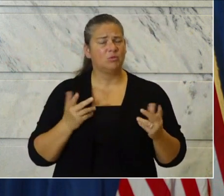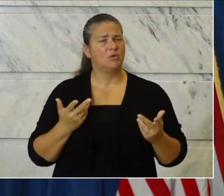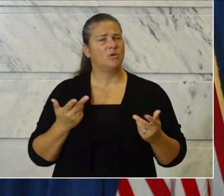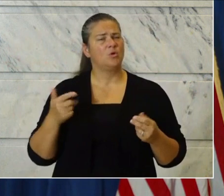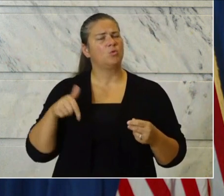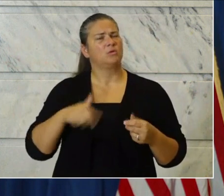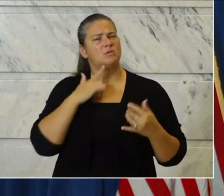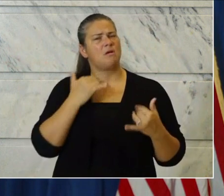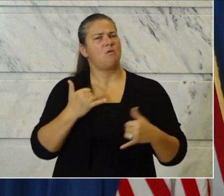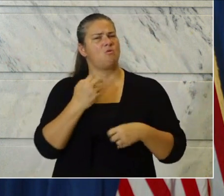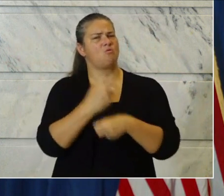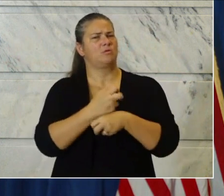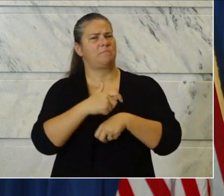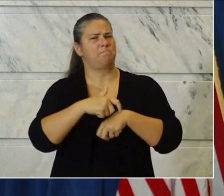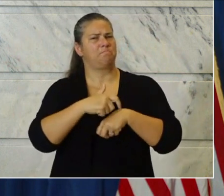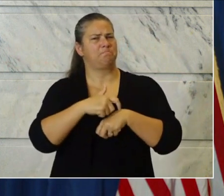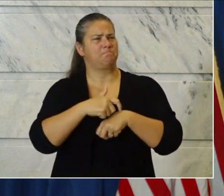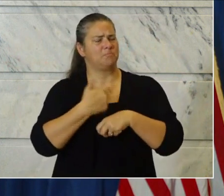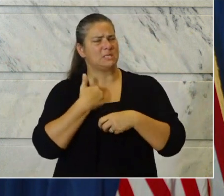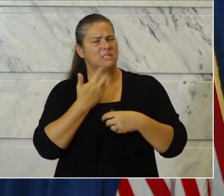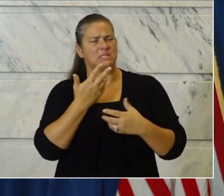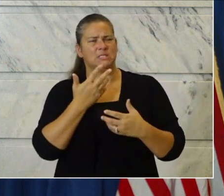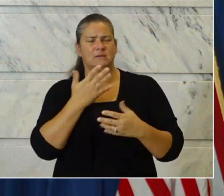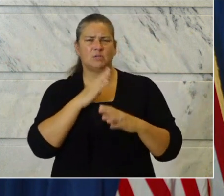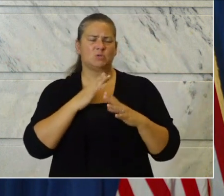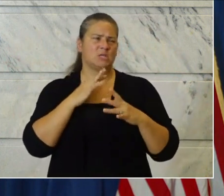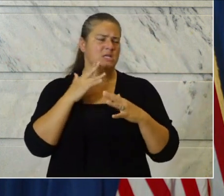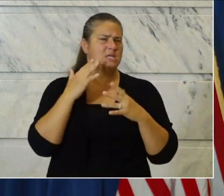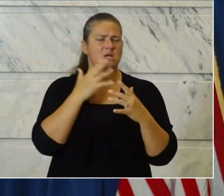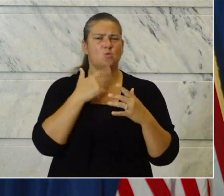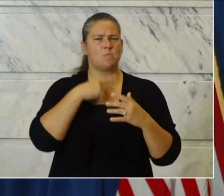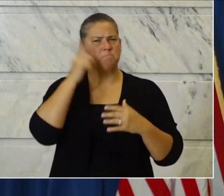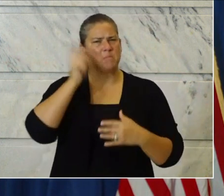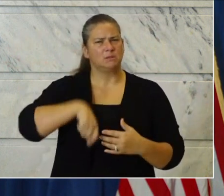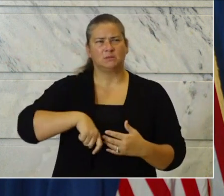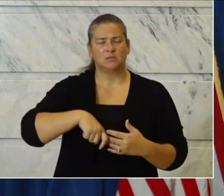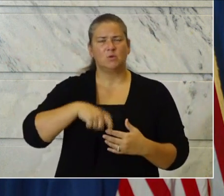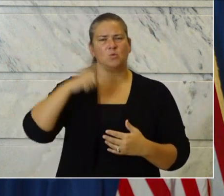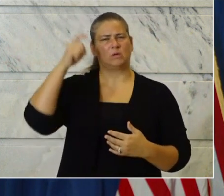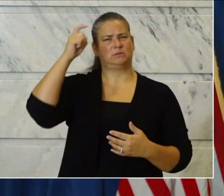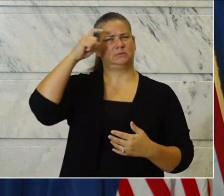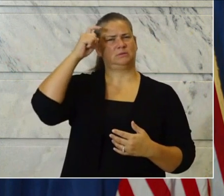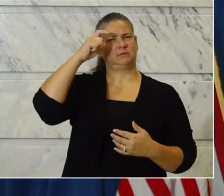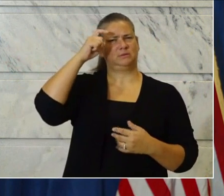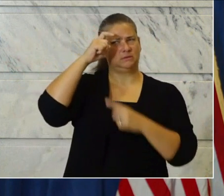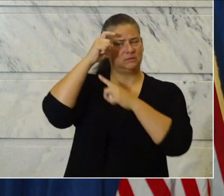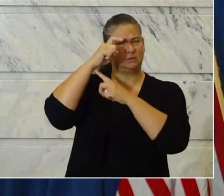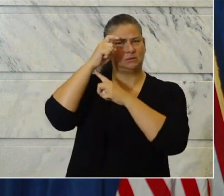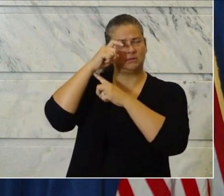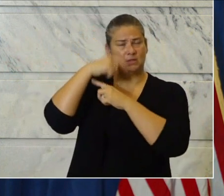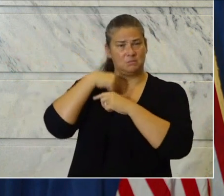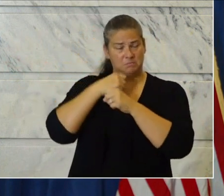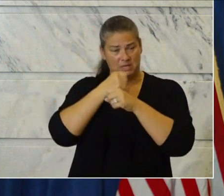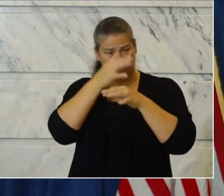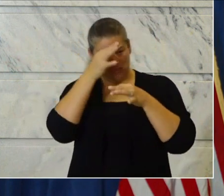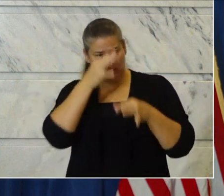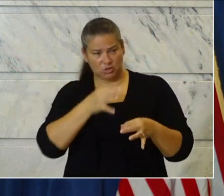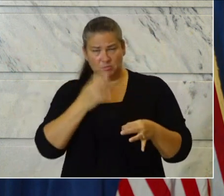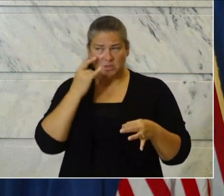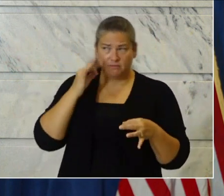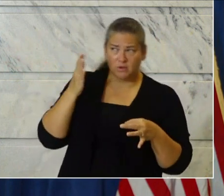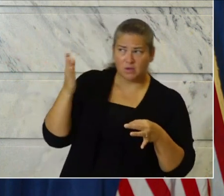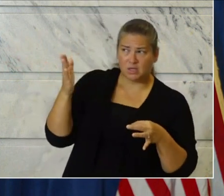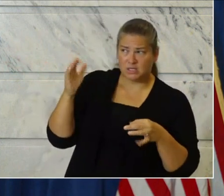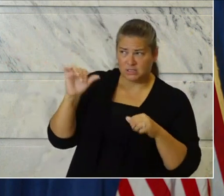we need to be wise. We need to make sure that we make decisions based on science, on what's in the best